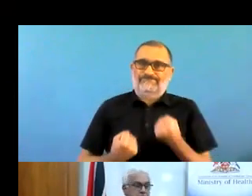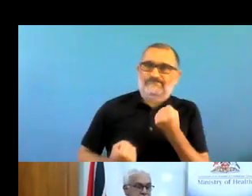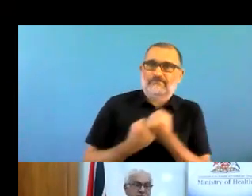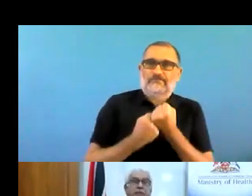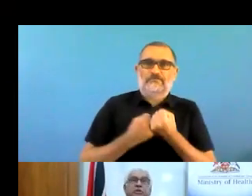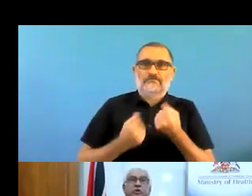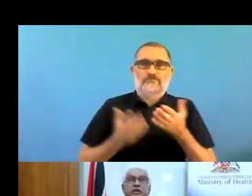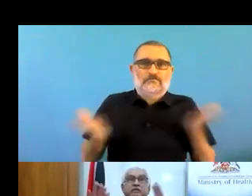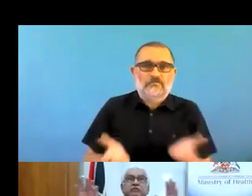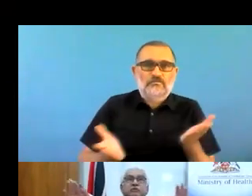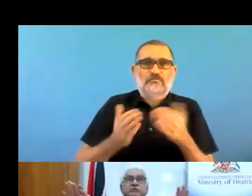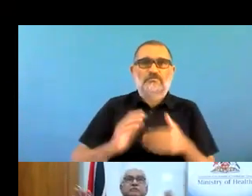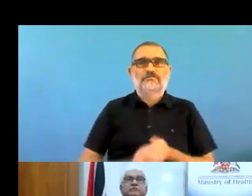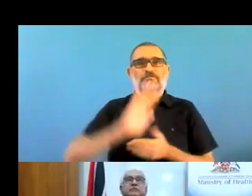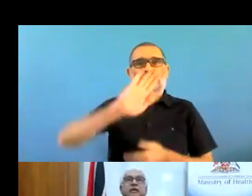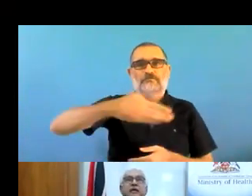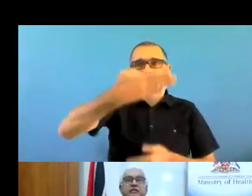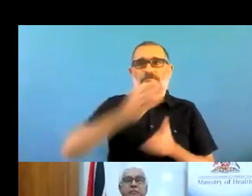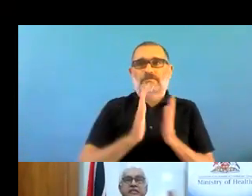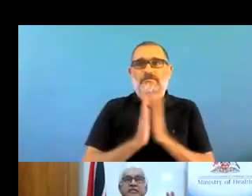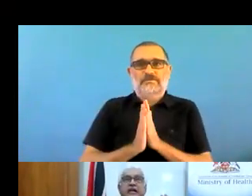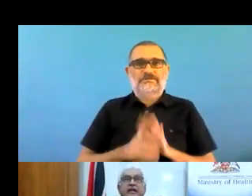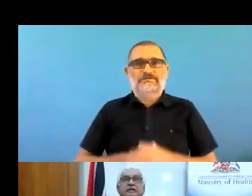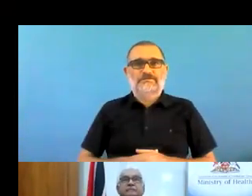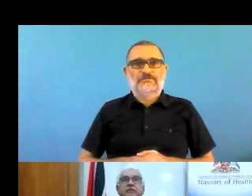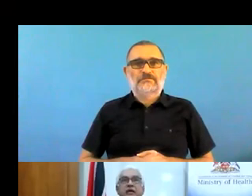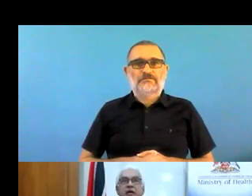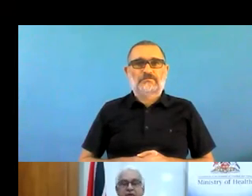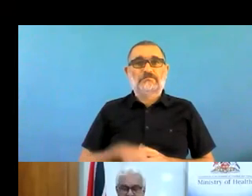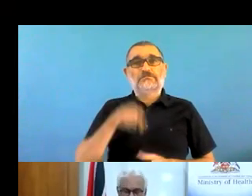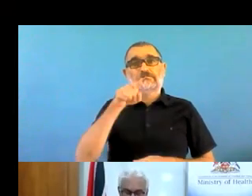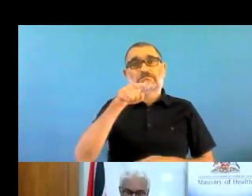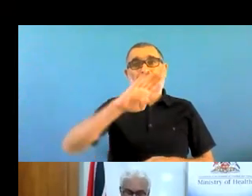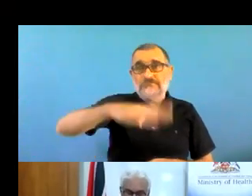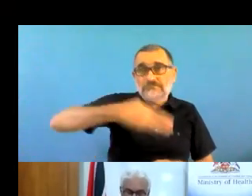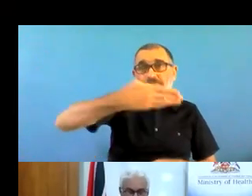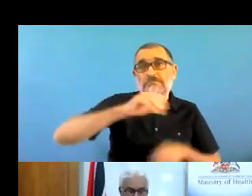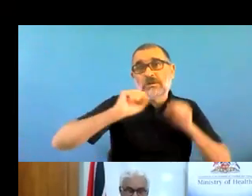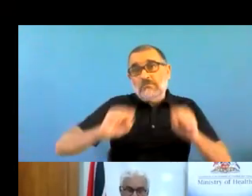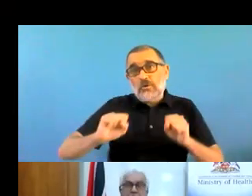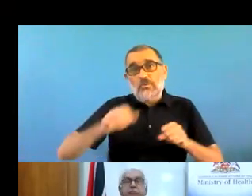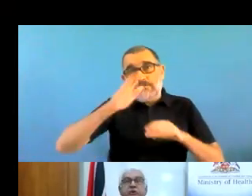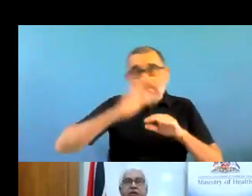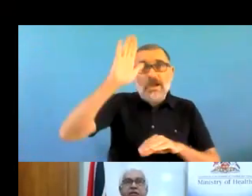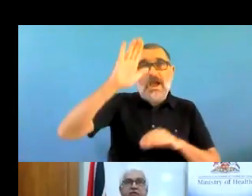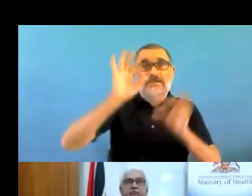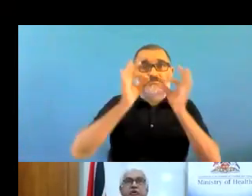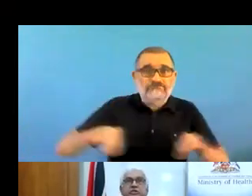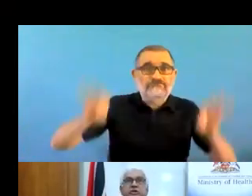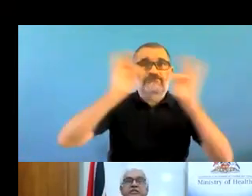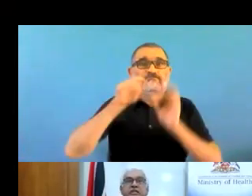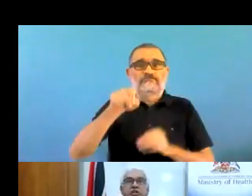most important slide, but don't get confused. It's a busy slide. But if I ask you to focus on the pyramid,